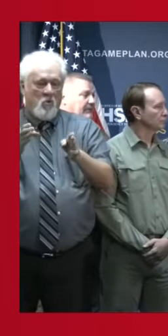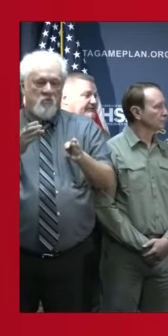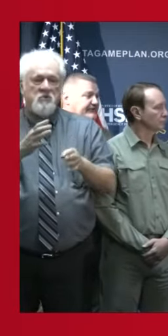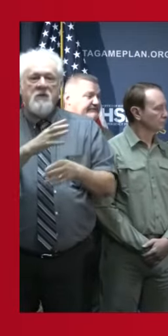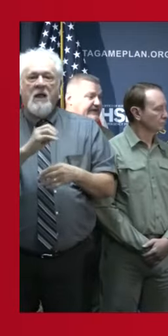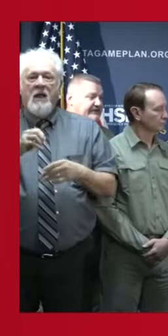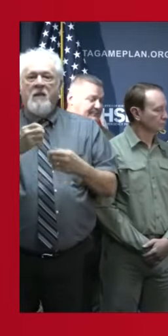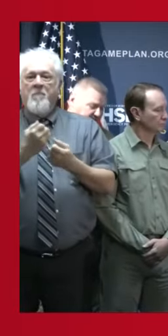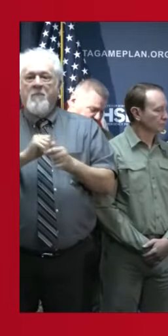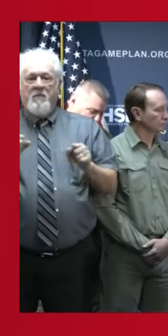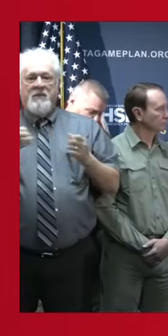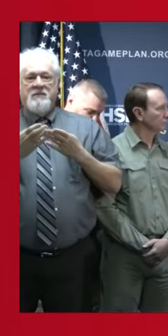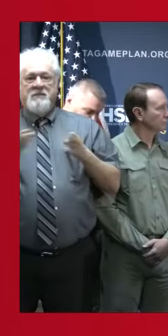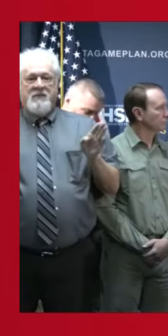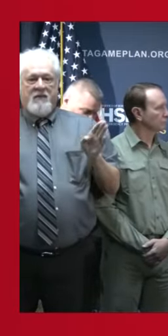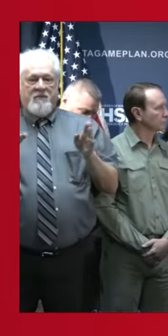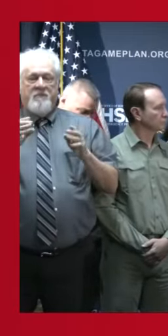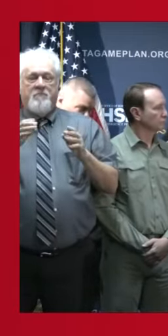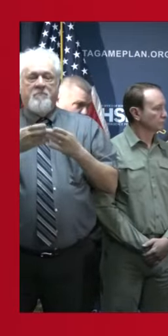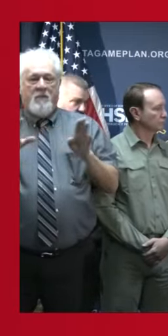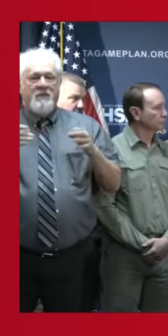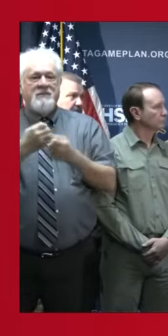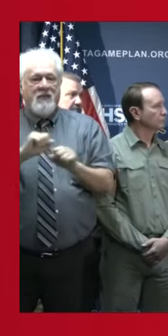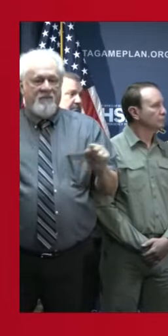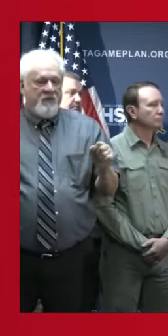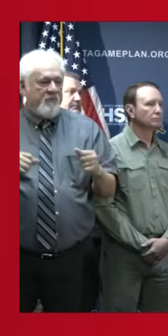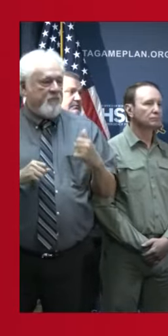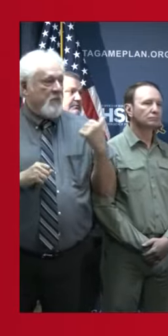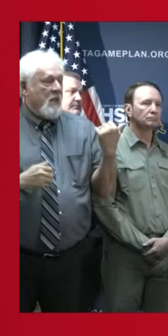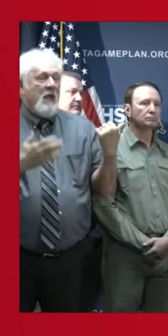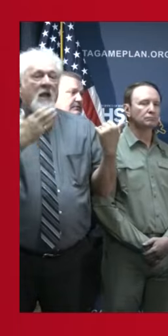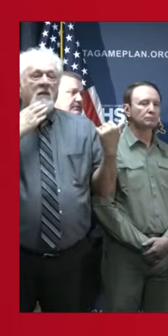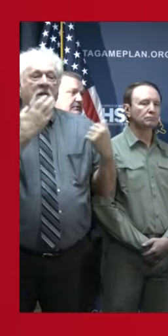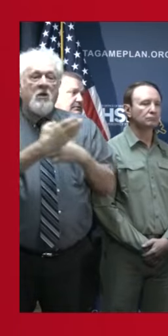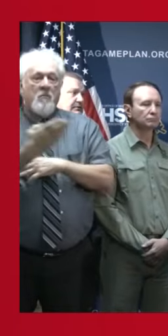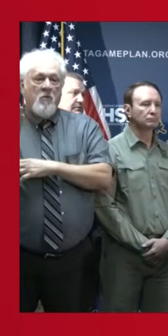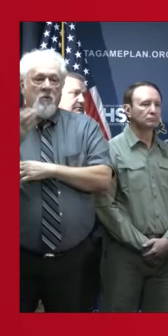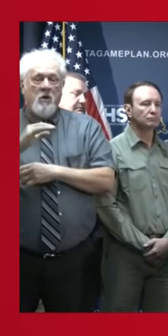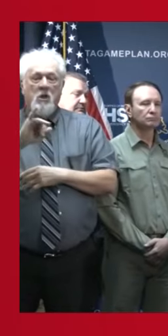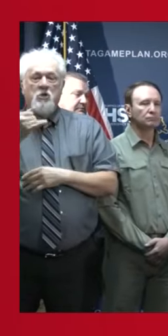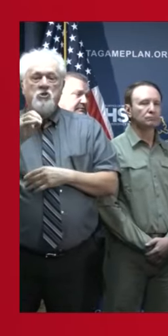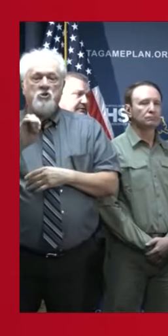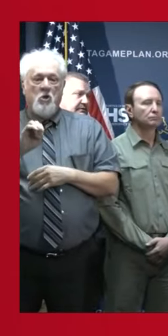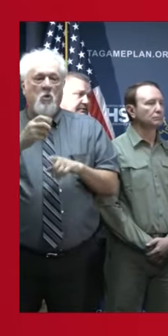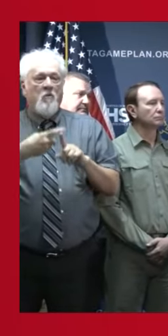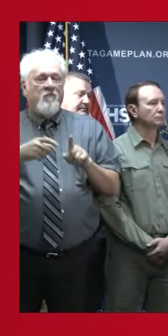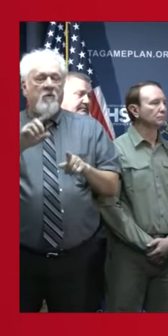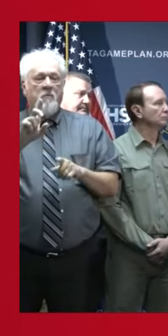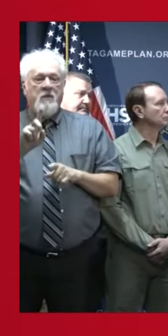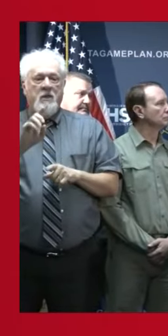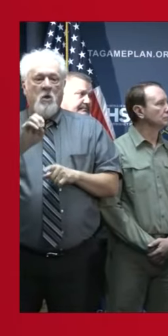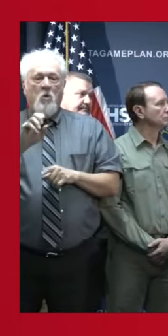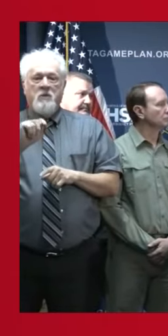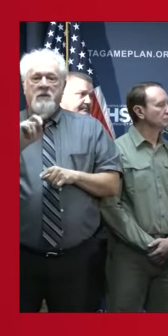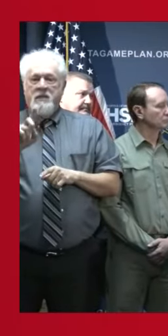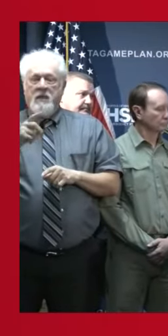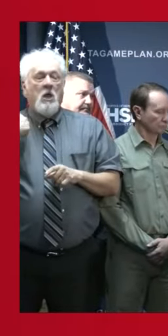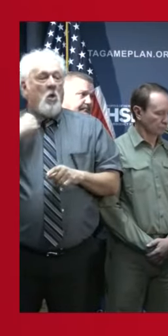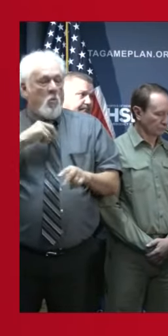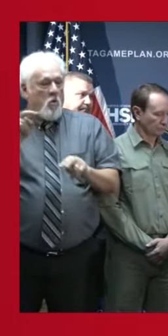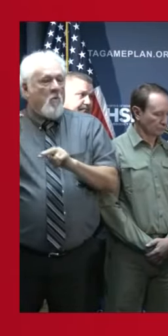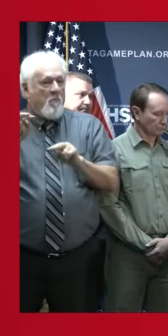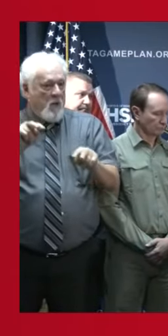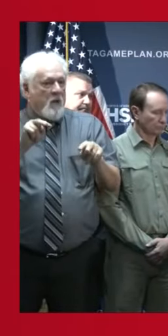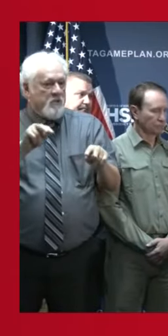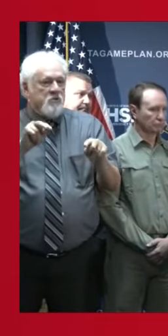the public safety aspect. Thank you. Good morning. Joe Donahue from DOTD. We are monitoring the current